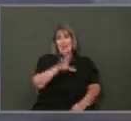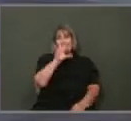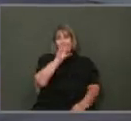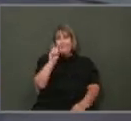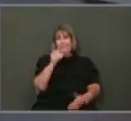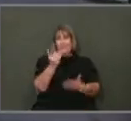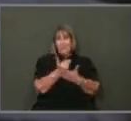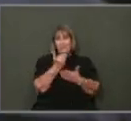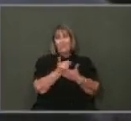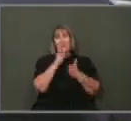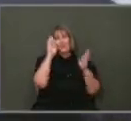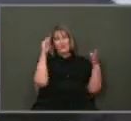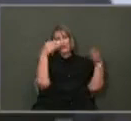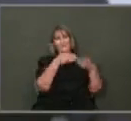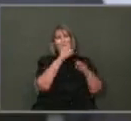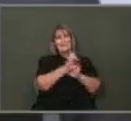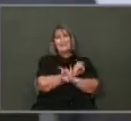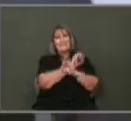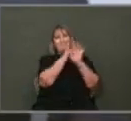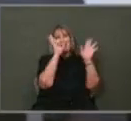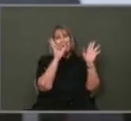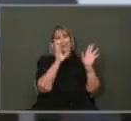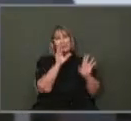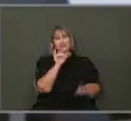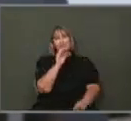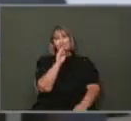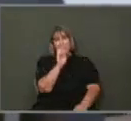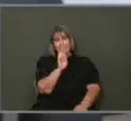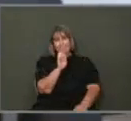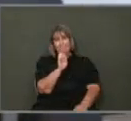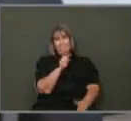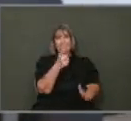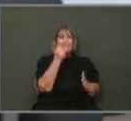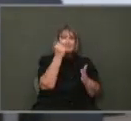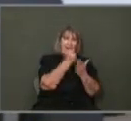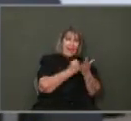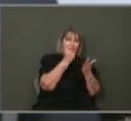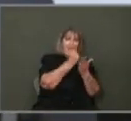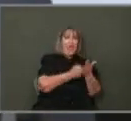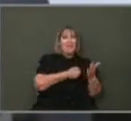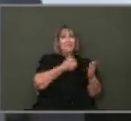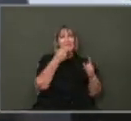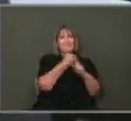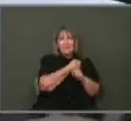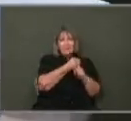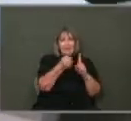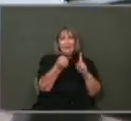on violent crime issues. My second question is for the homeless part.